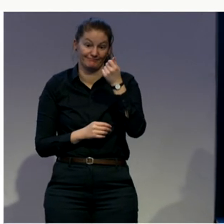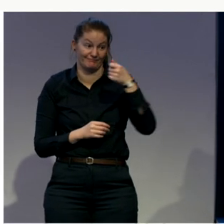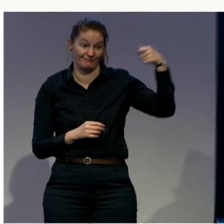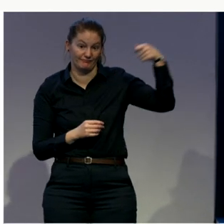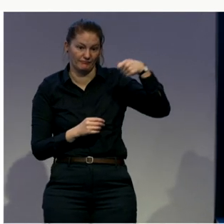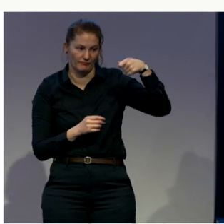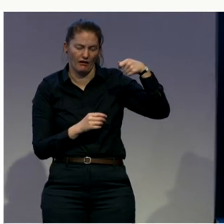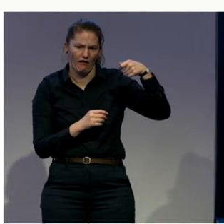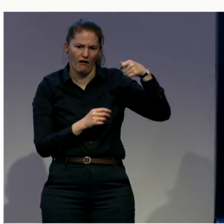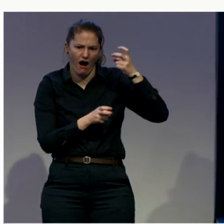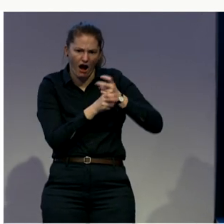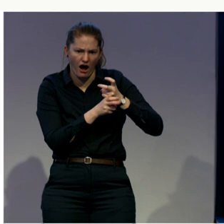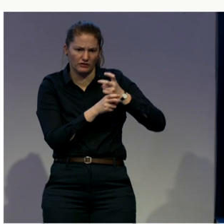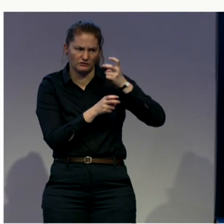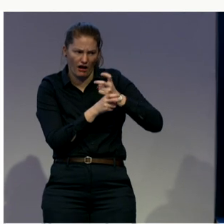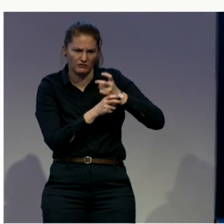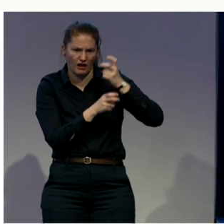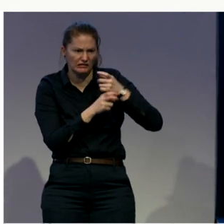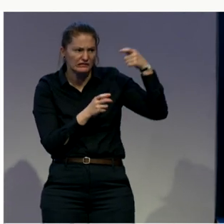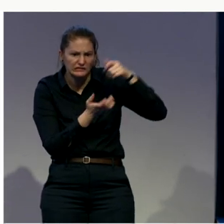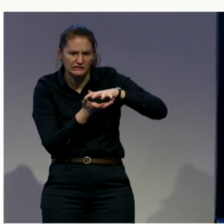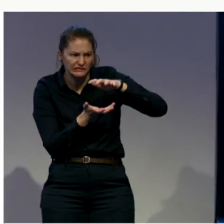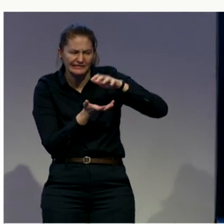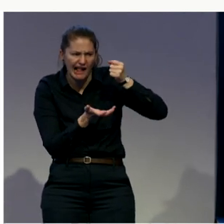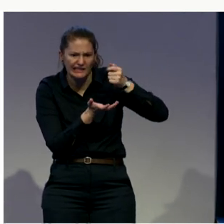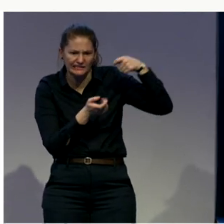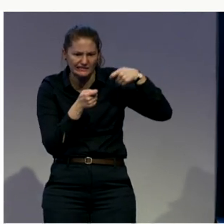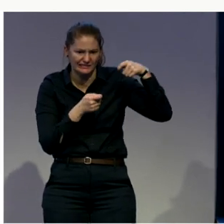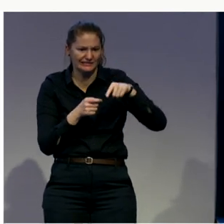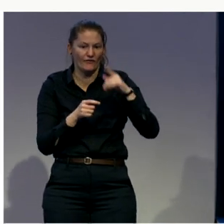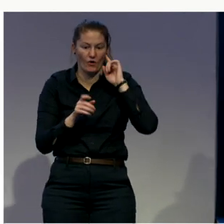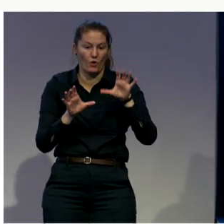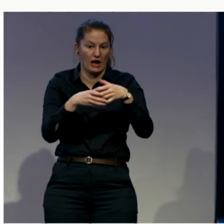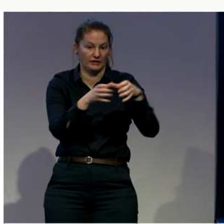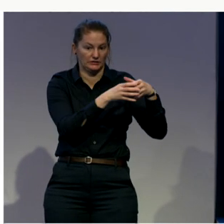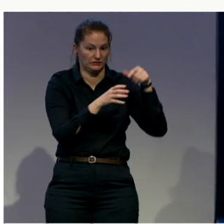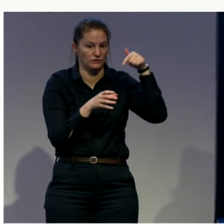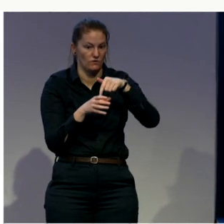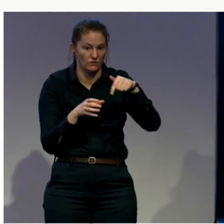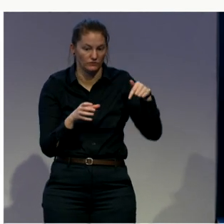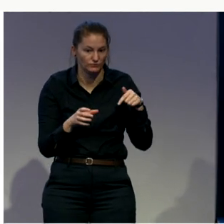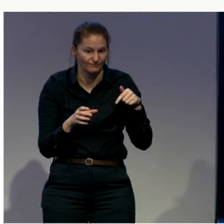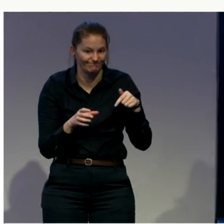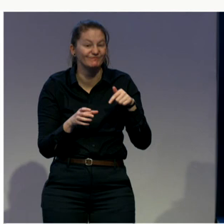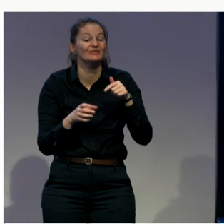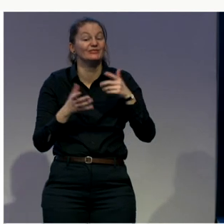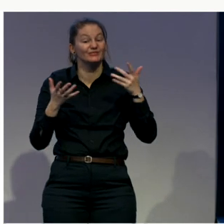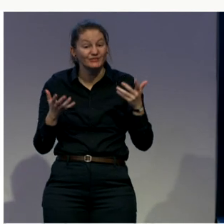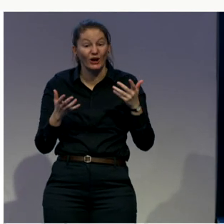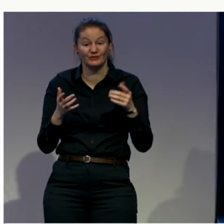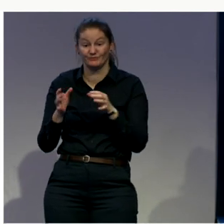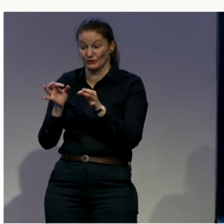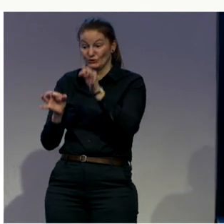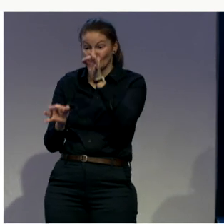the provision of legal aid has come under real pressure. And we are able to provide